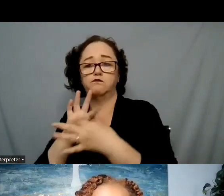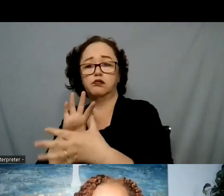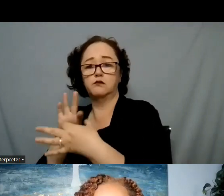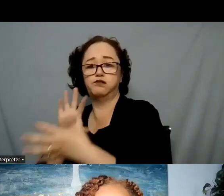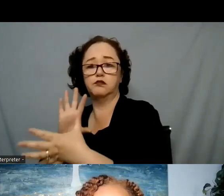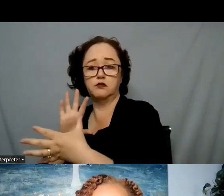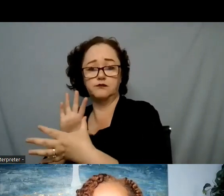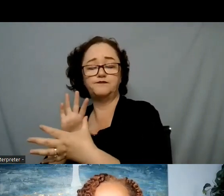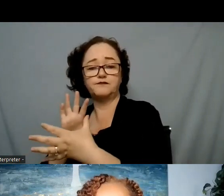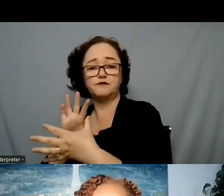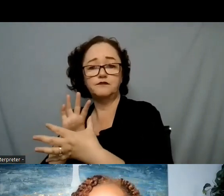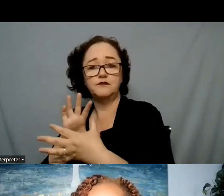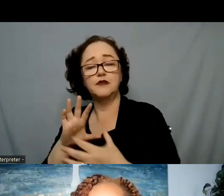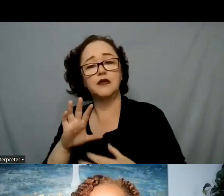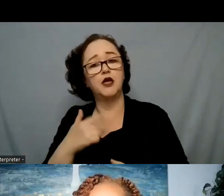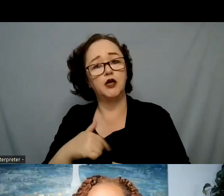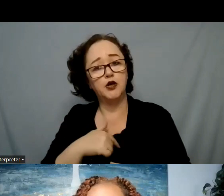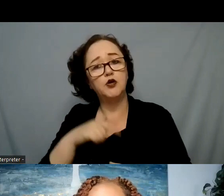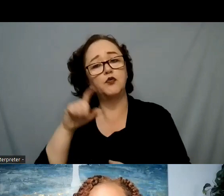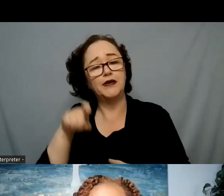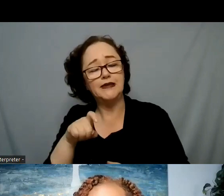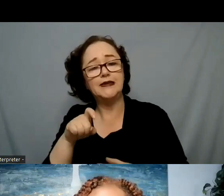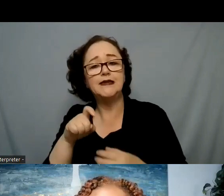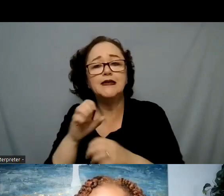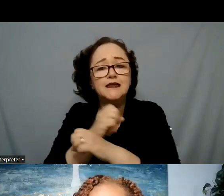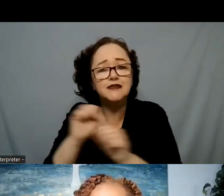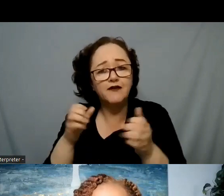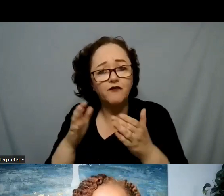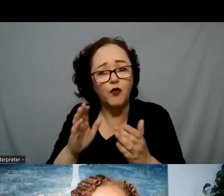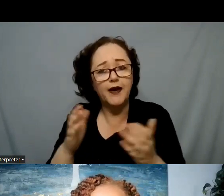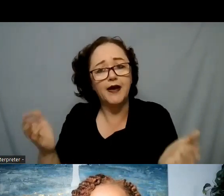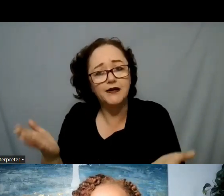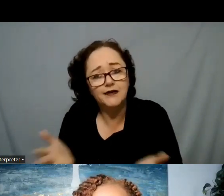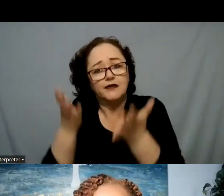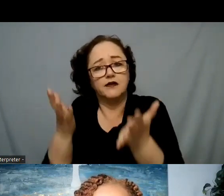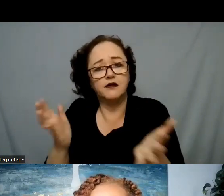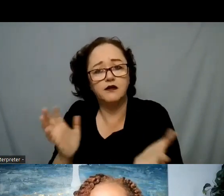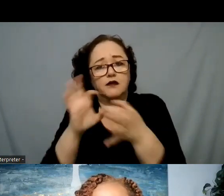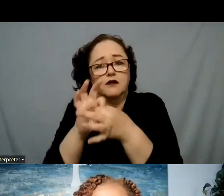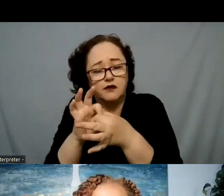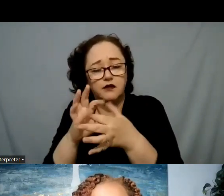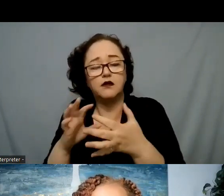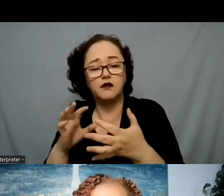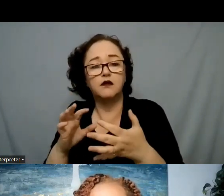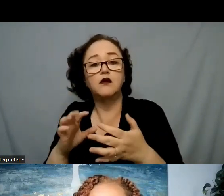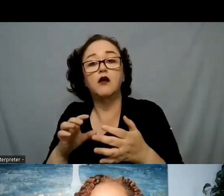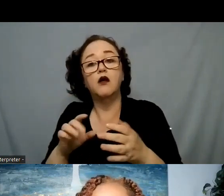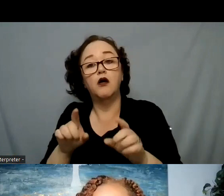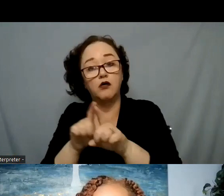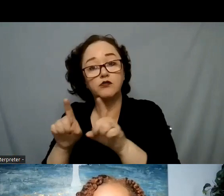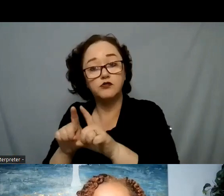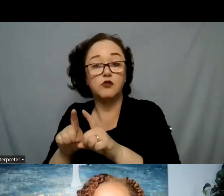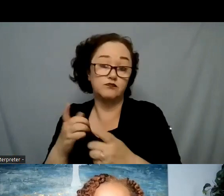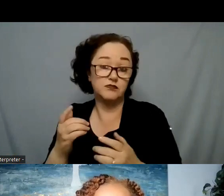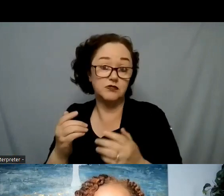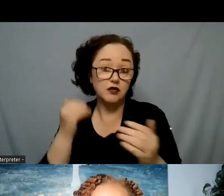ways to safely have them connect and for the adults and then also for other people to help support them